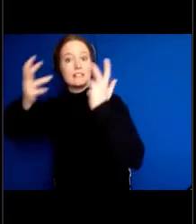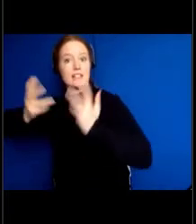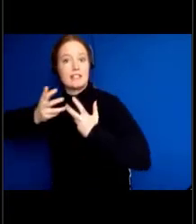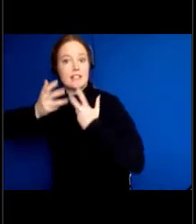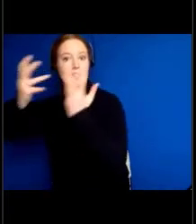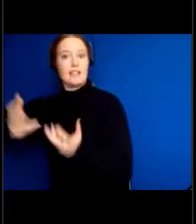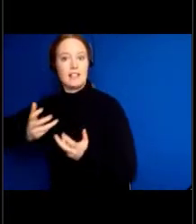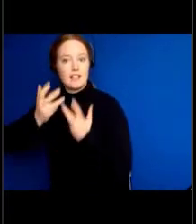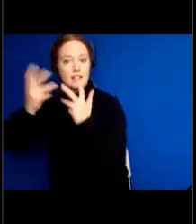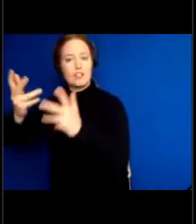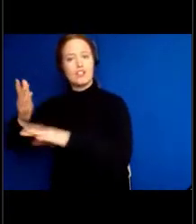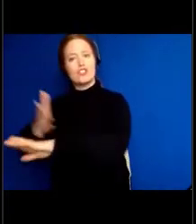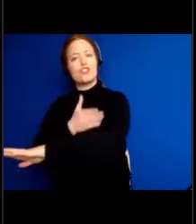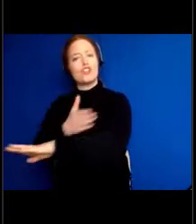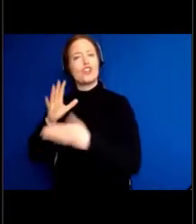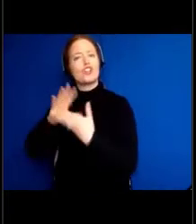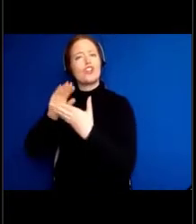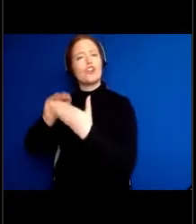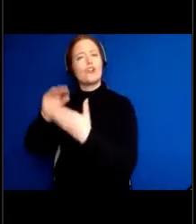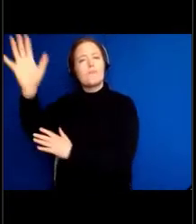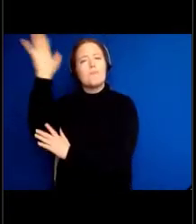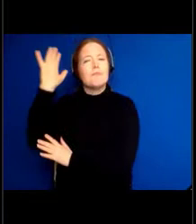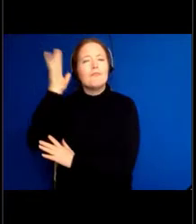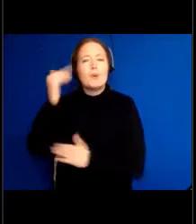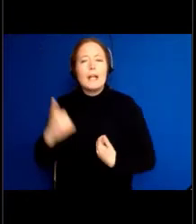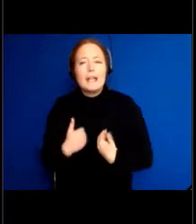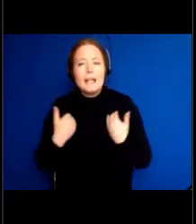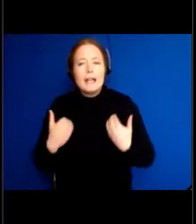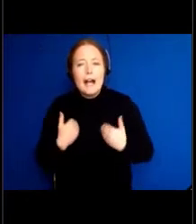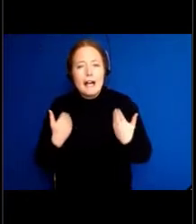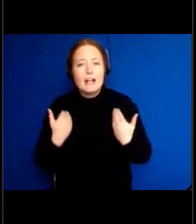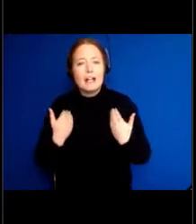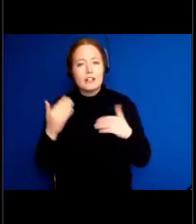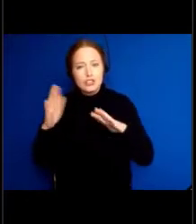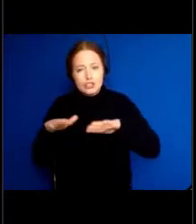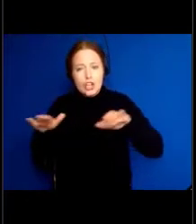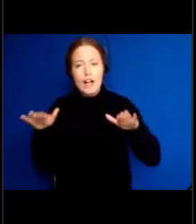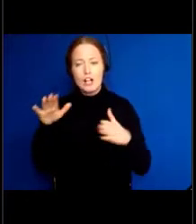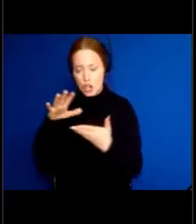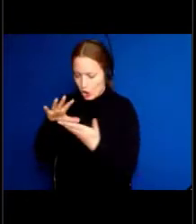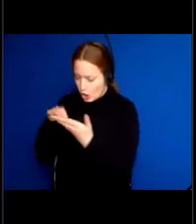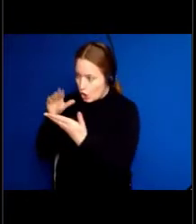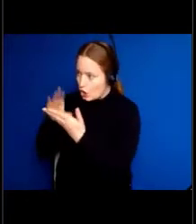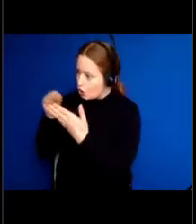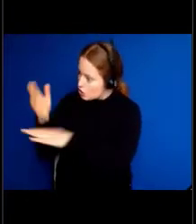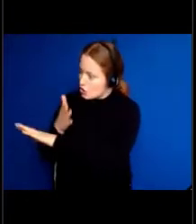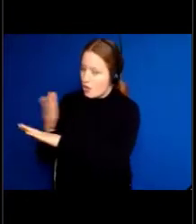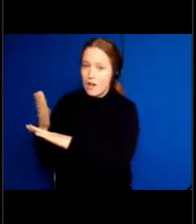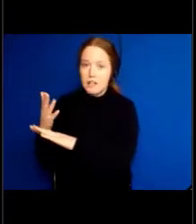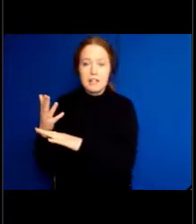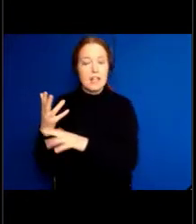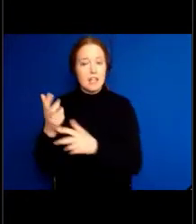And it's a way of harnessing some of those old memories and creating new connections.